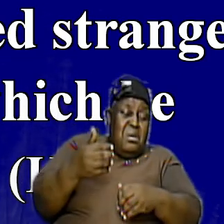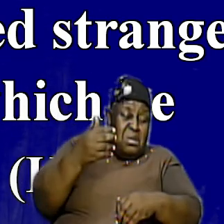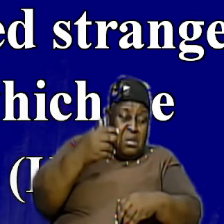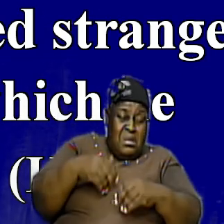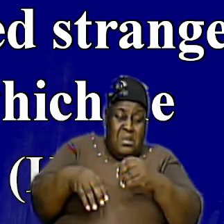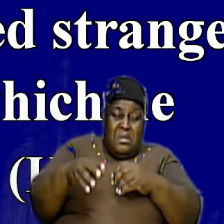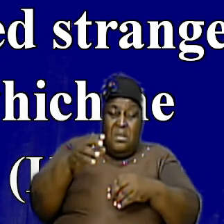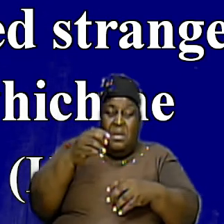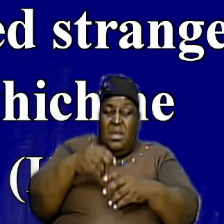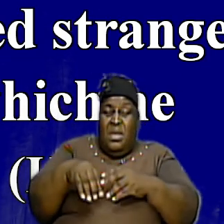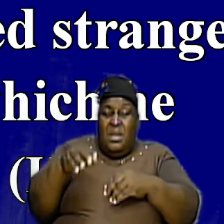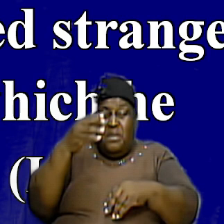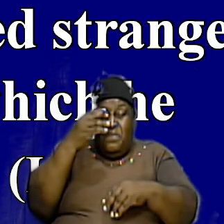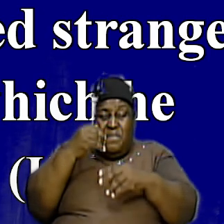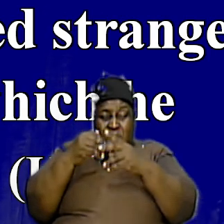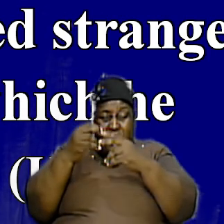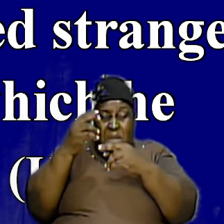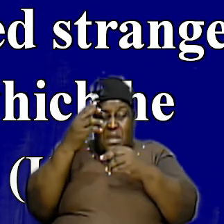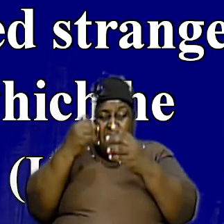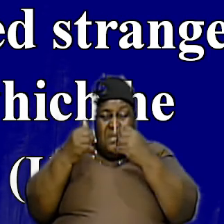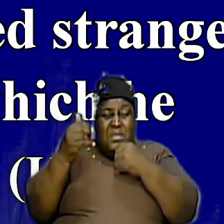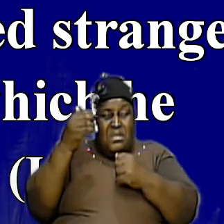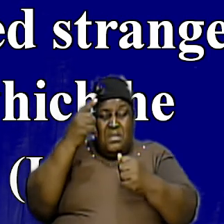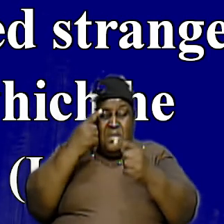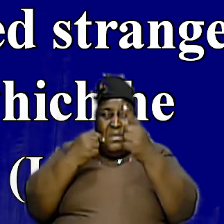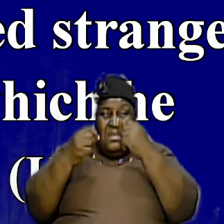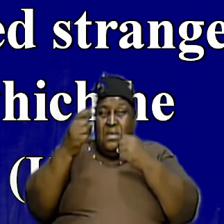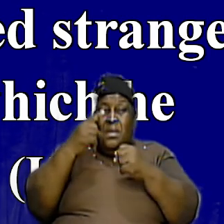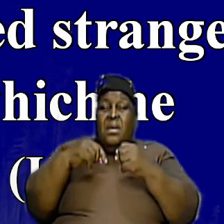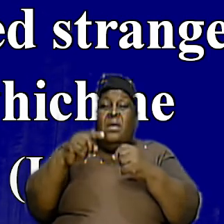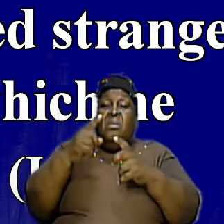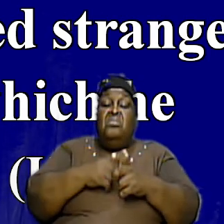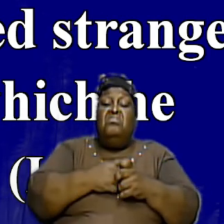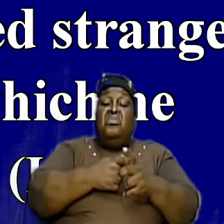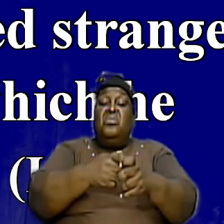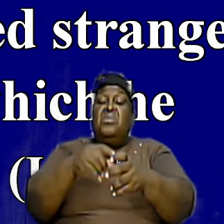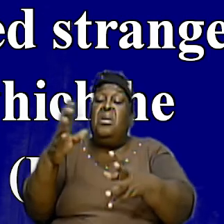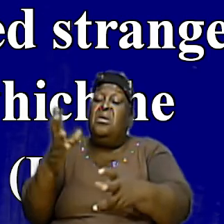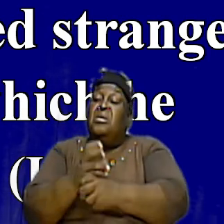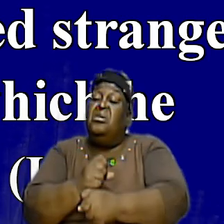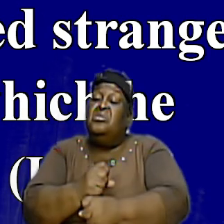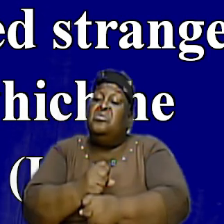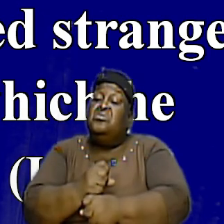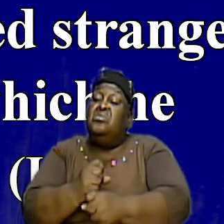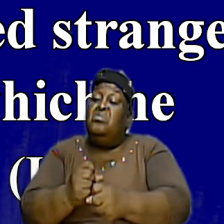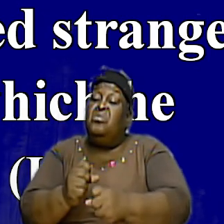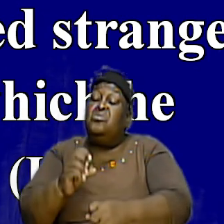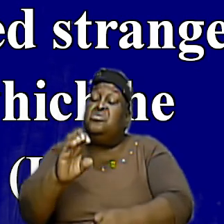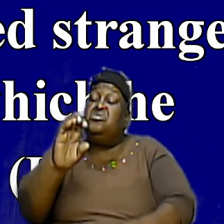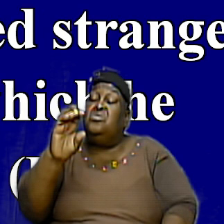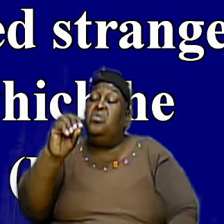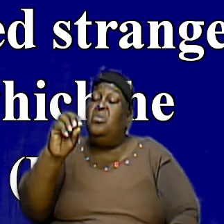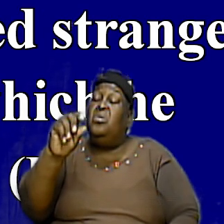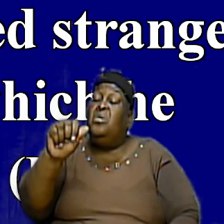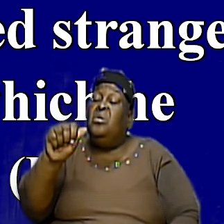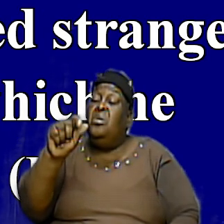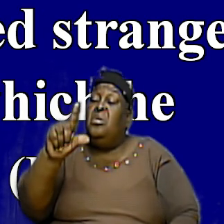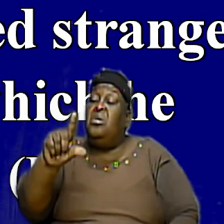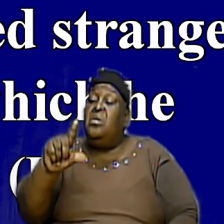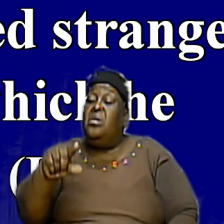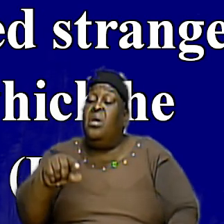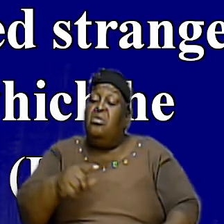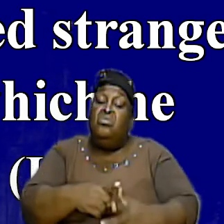have been going down and in the interest of time they just run and catch up some coal from somewhere and run over to